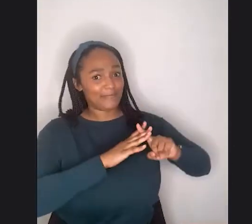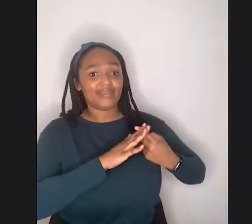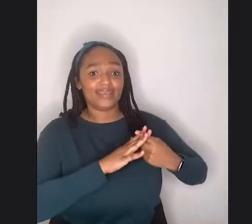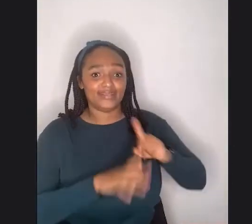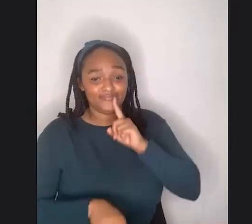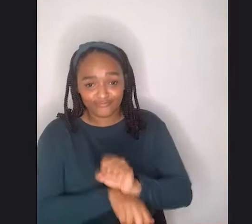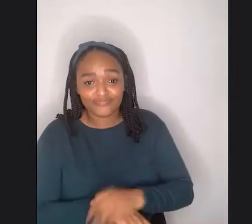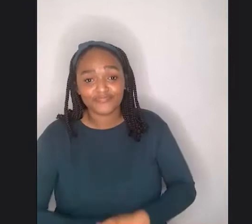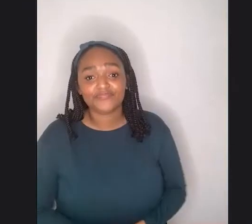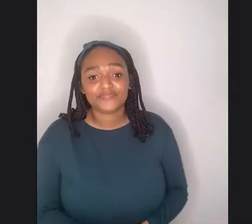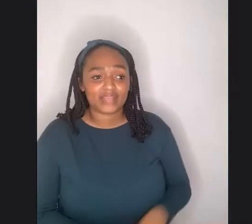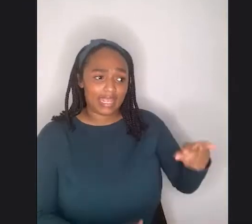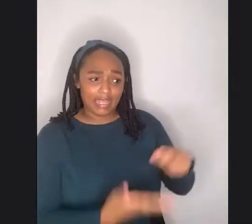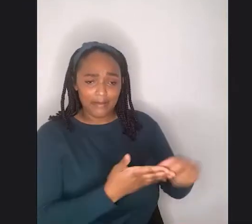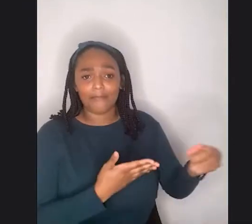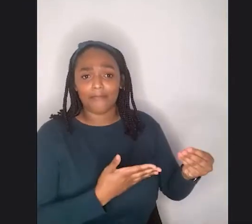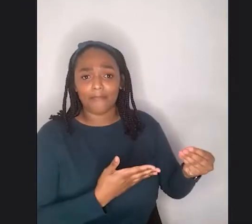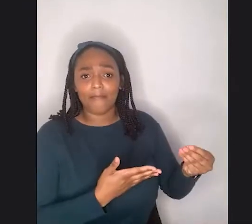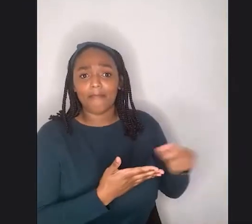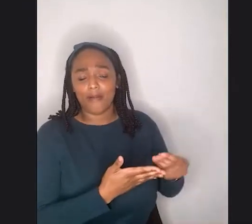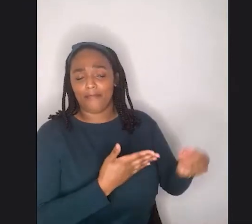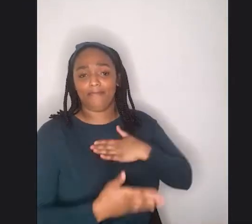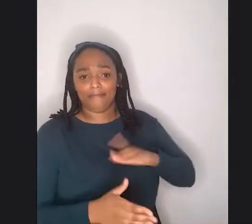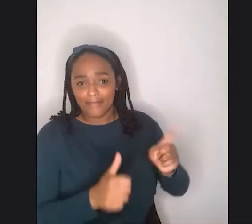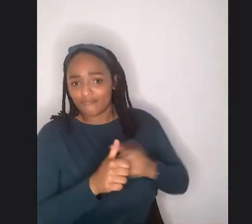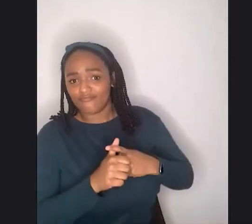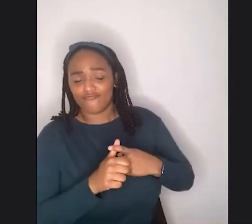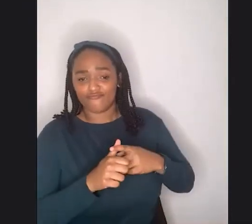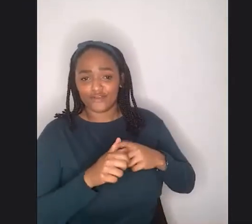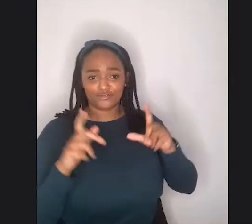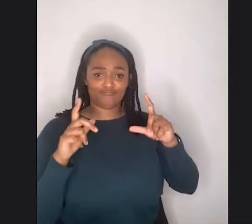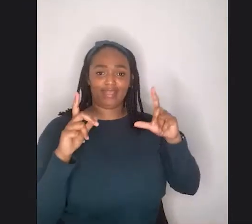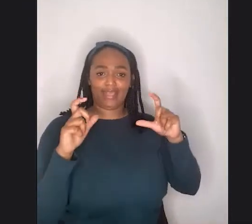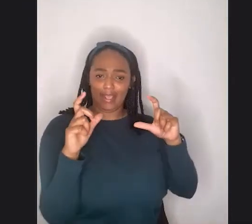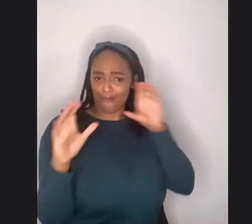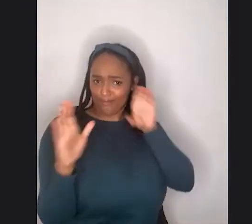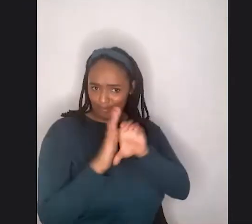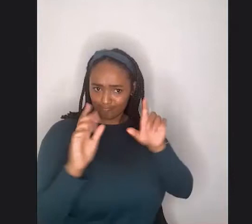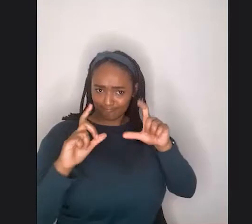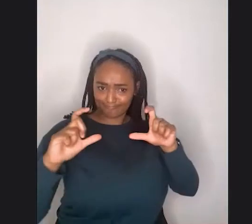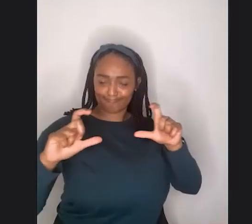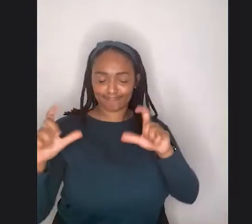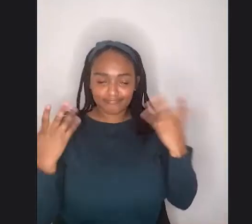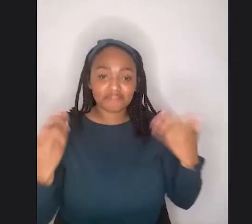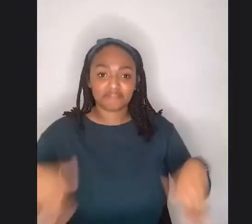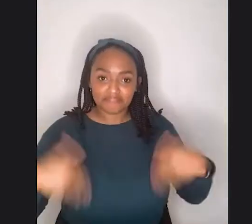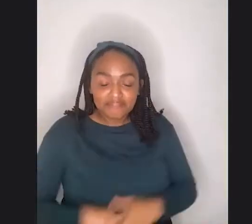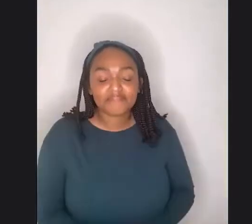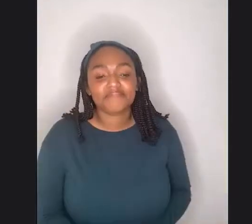me the DSLR and he's like, let's do this. You have this dream and we'll get this done. And so, um,